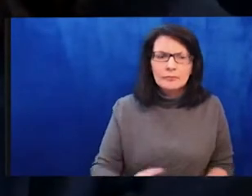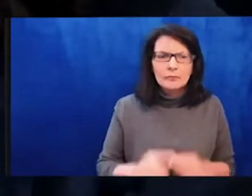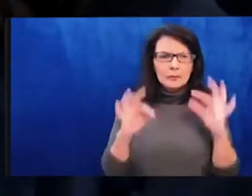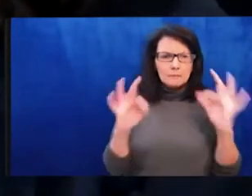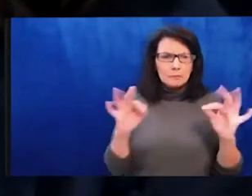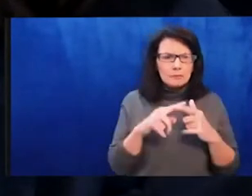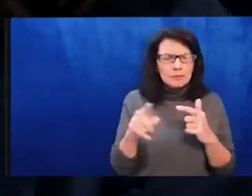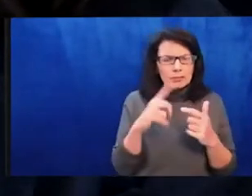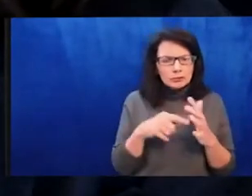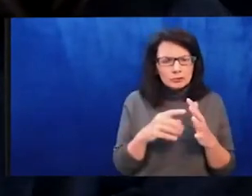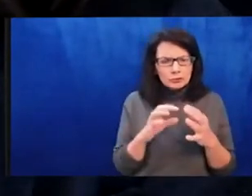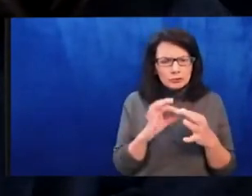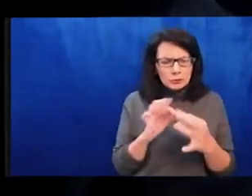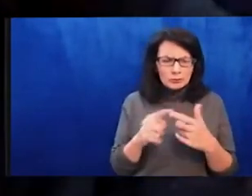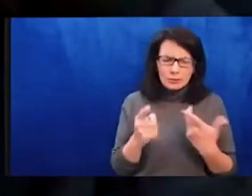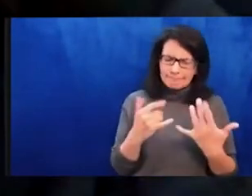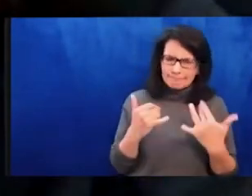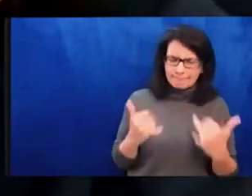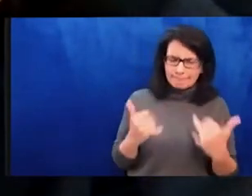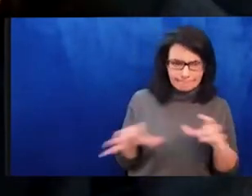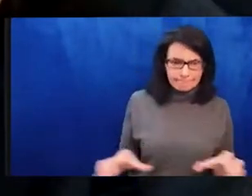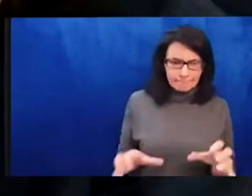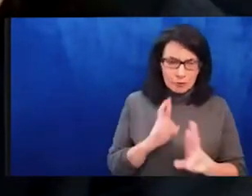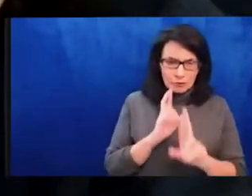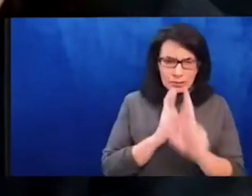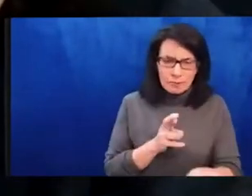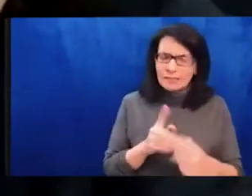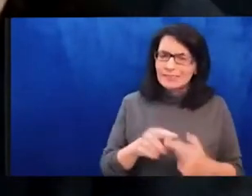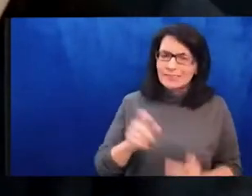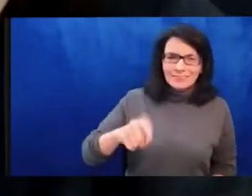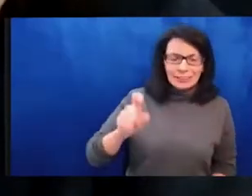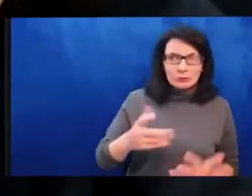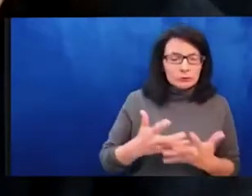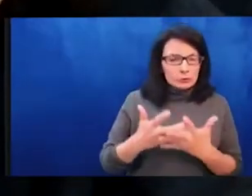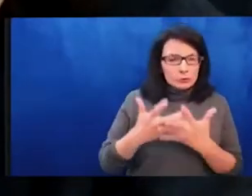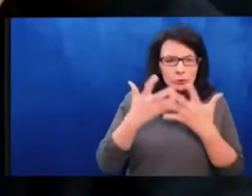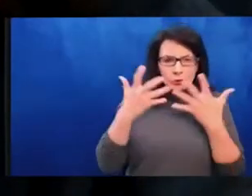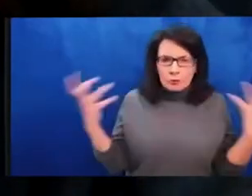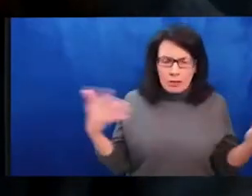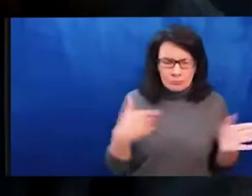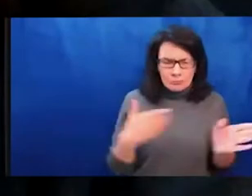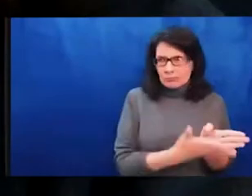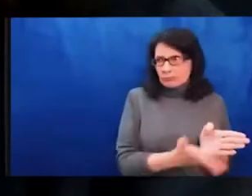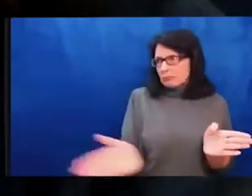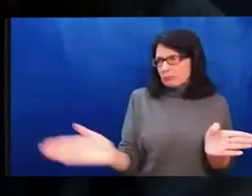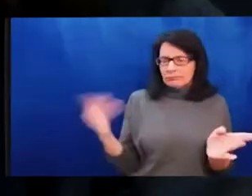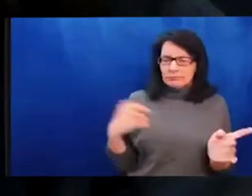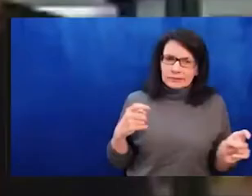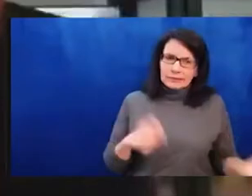ways in which you think, um, our immediate solidarity can be shown and really can be impactful at this moment?